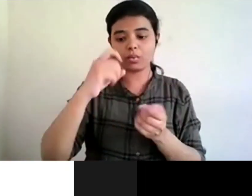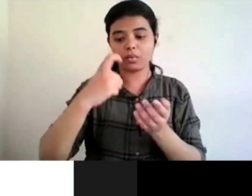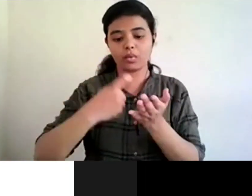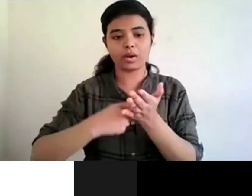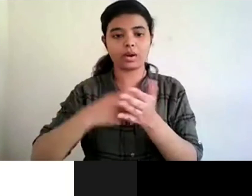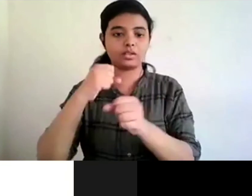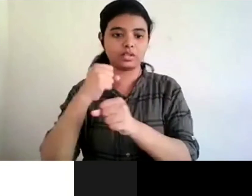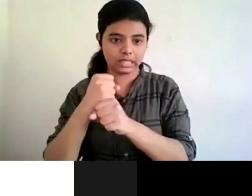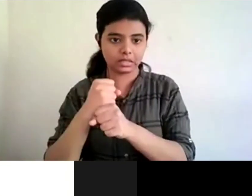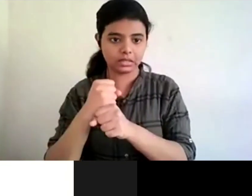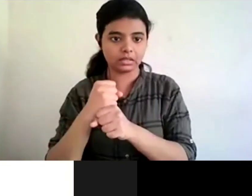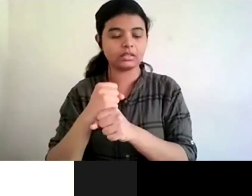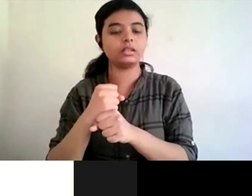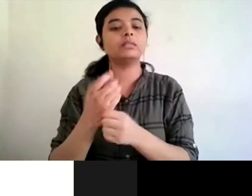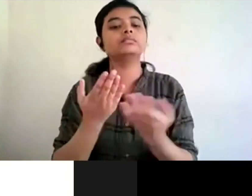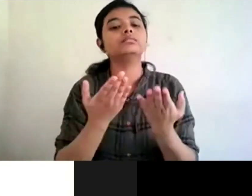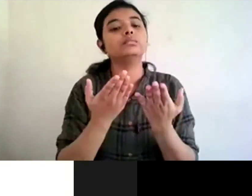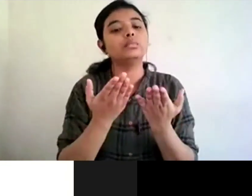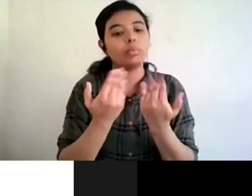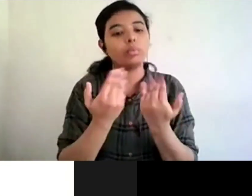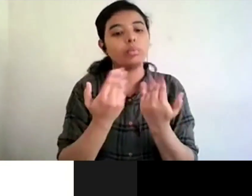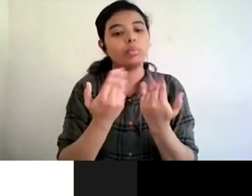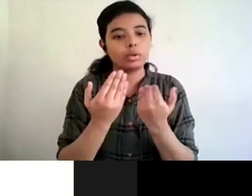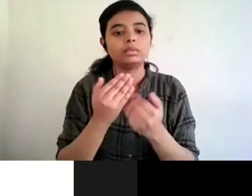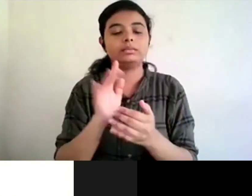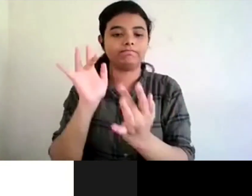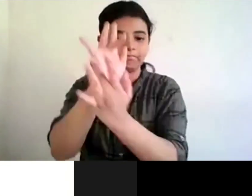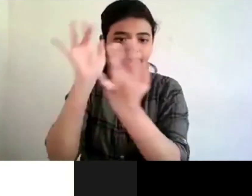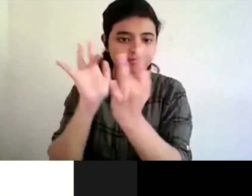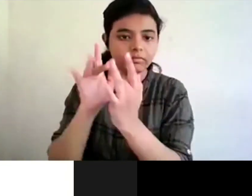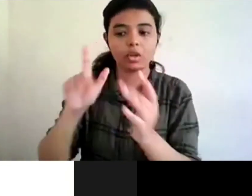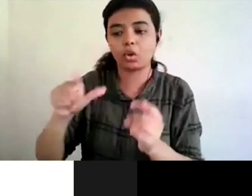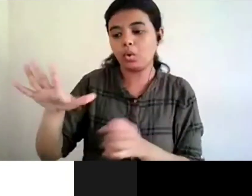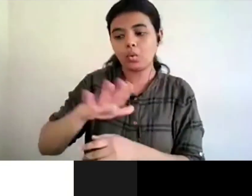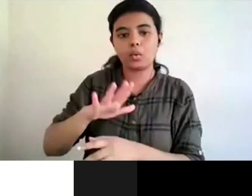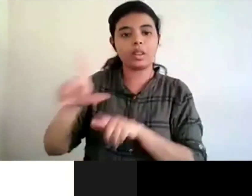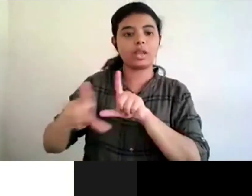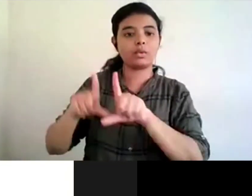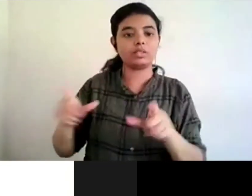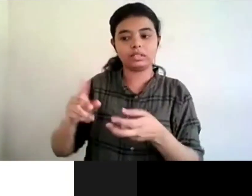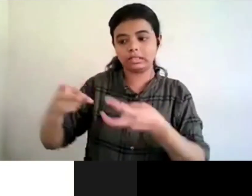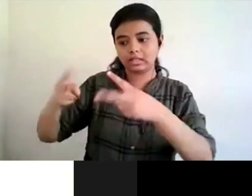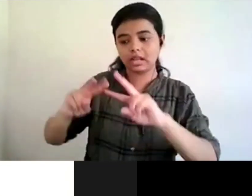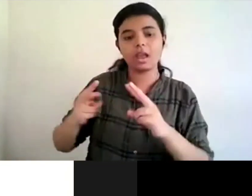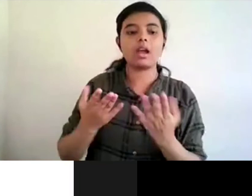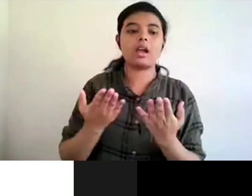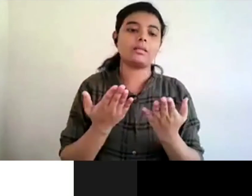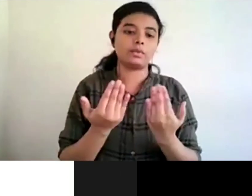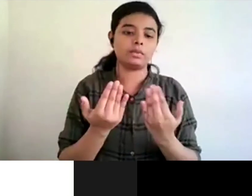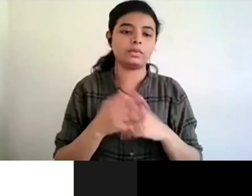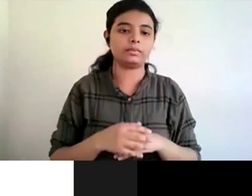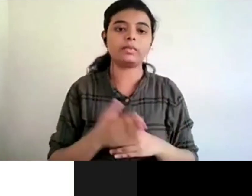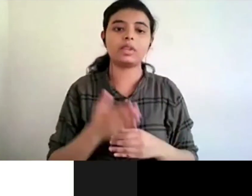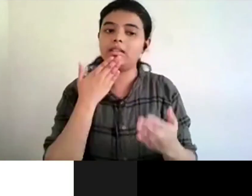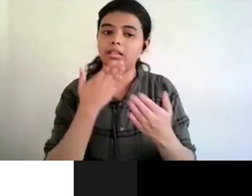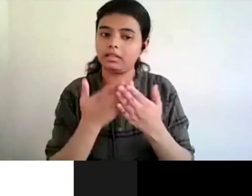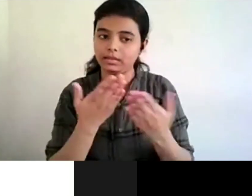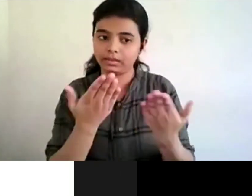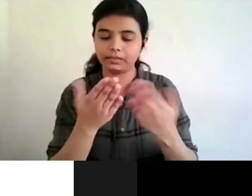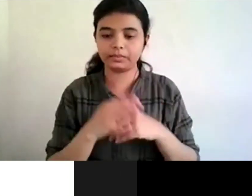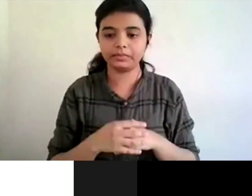even in local languages for conducting such workshops okay sir very very thank you